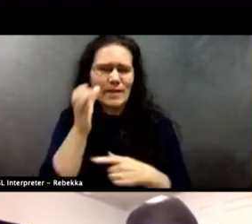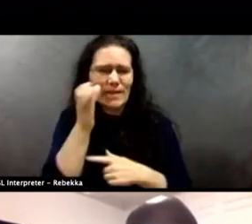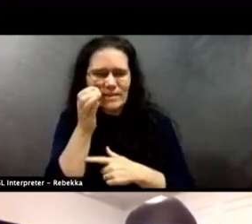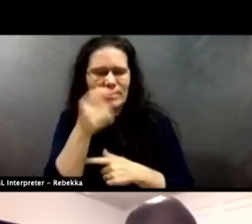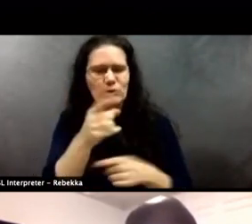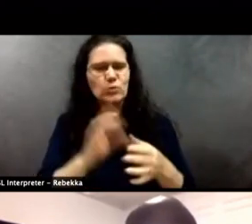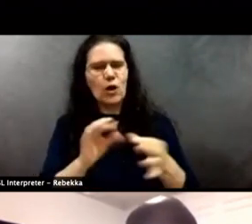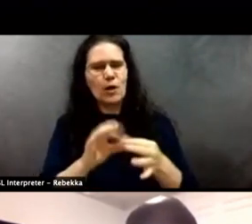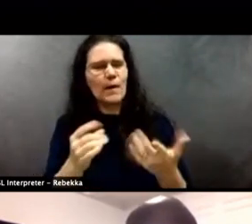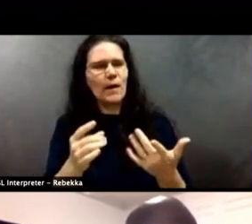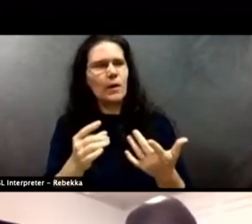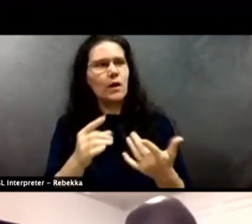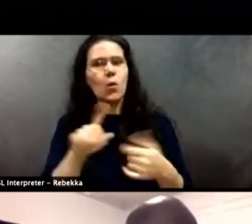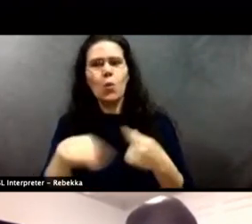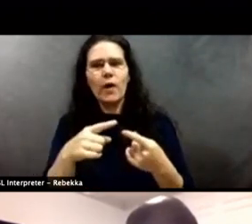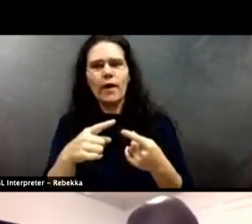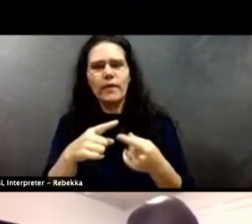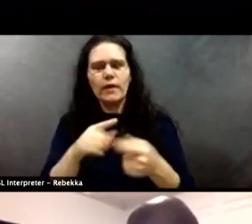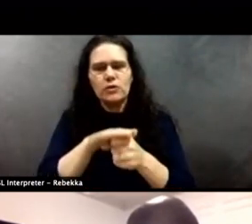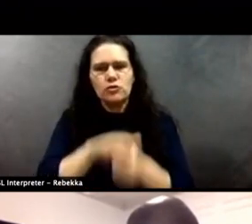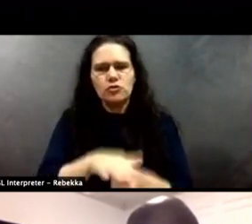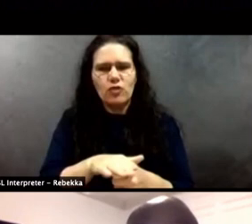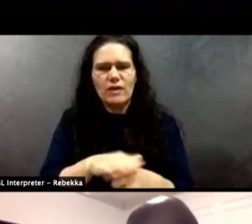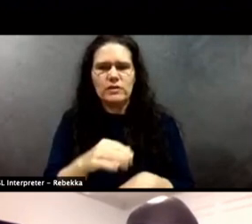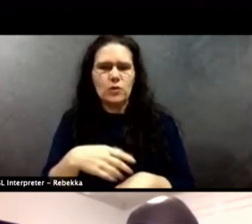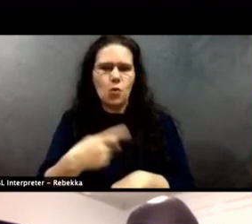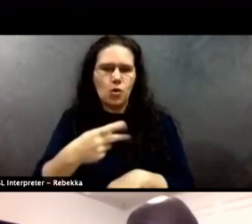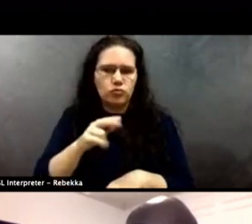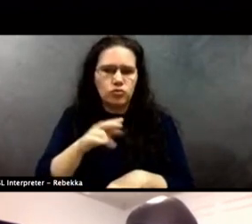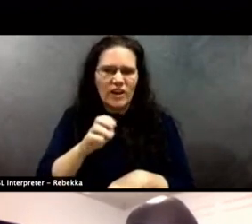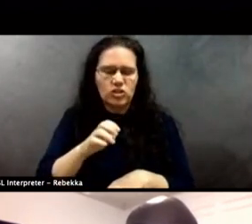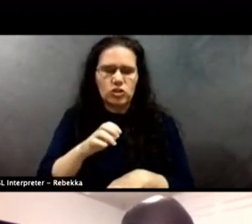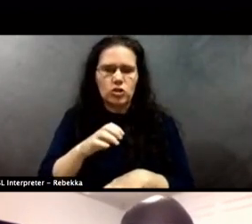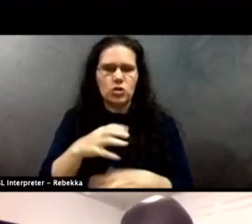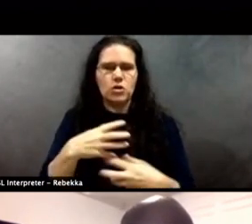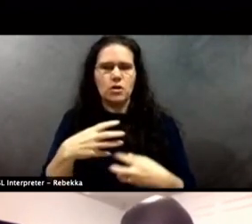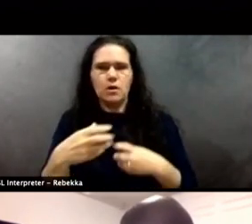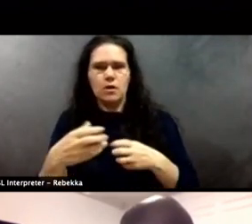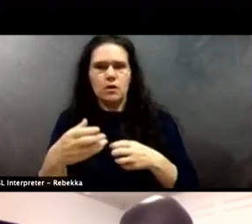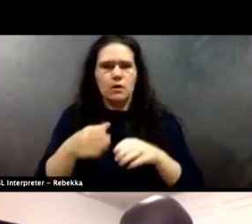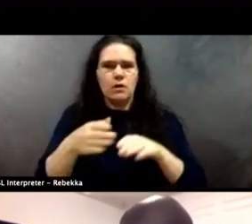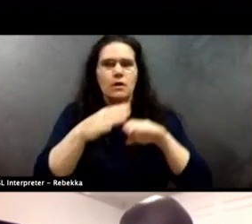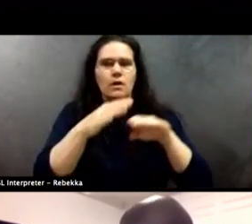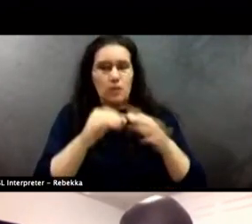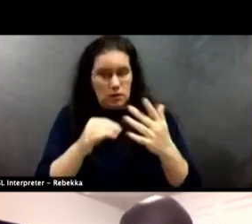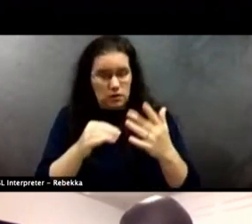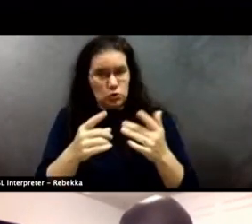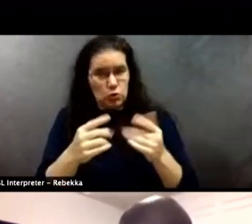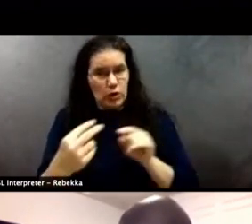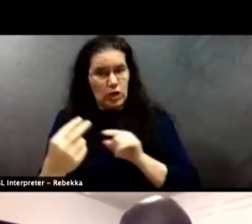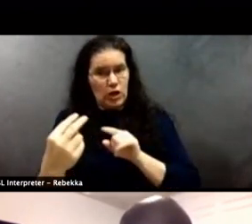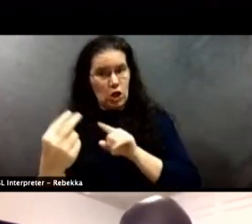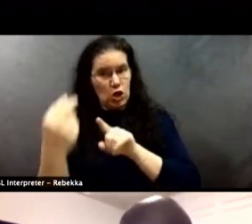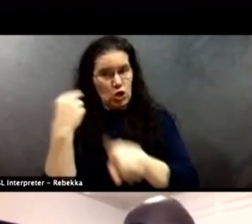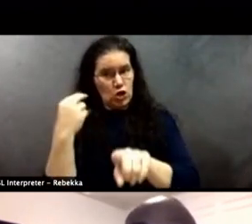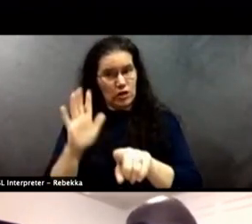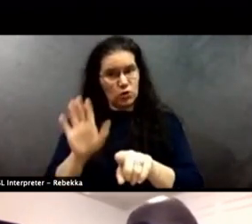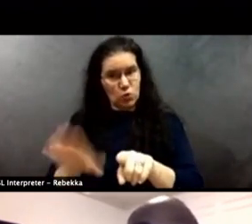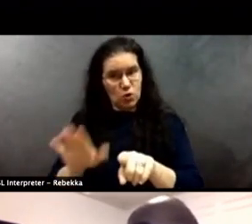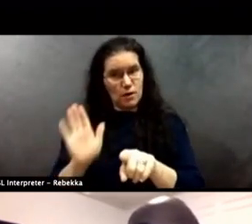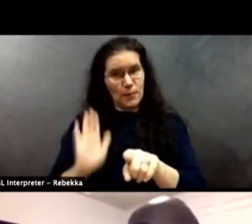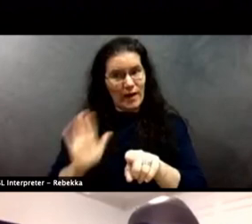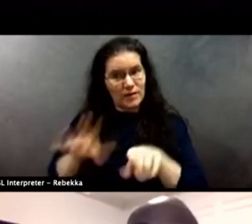forward now, are we to take that your past performance will be an indicator of your future performance then,